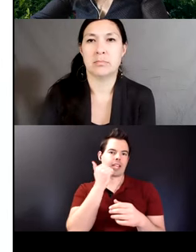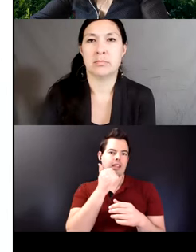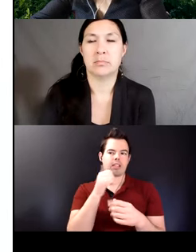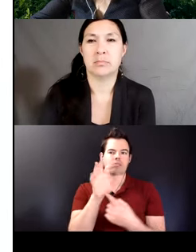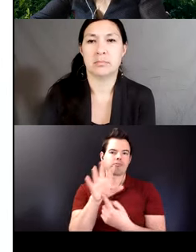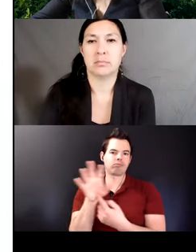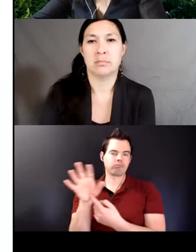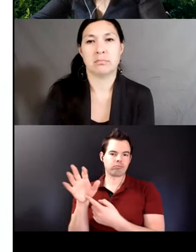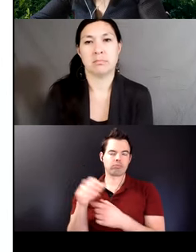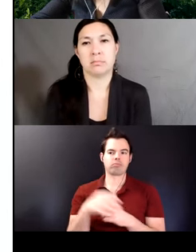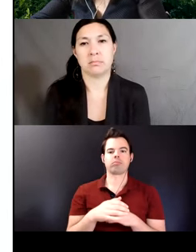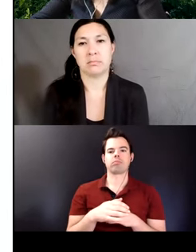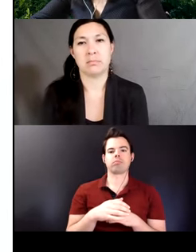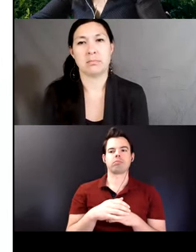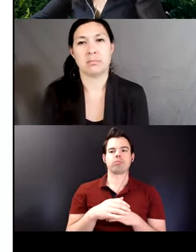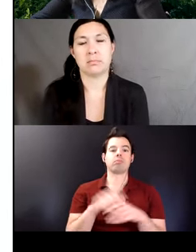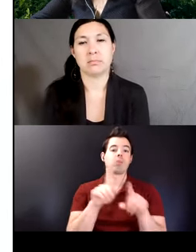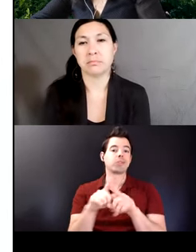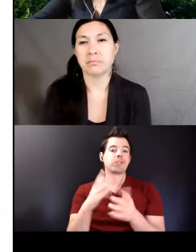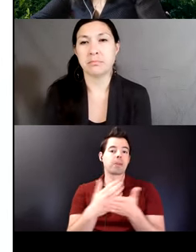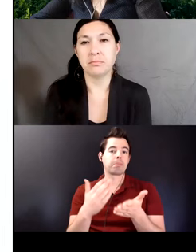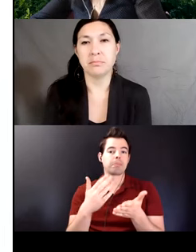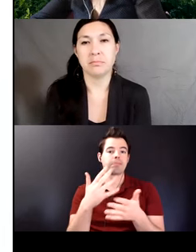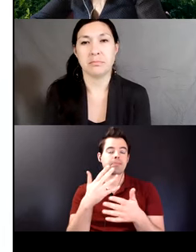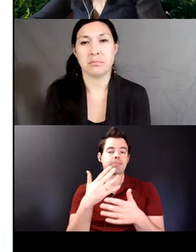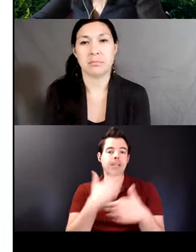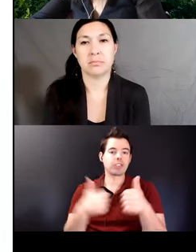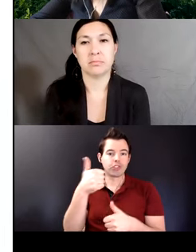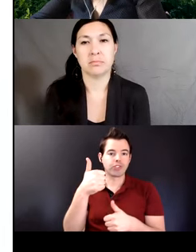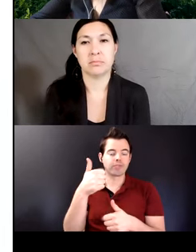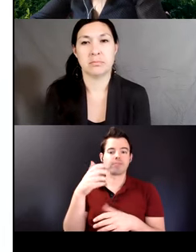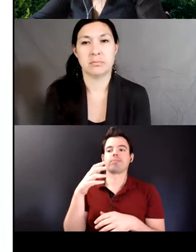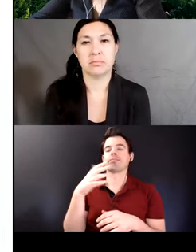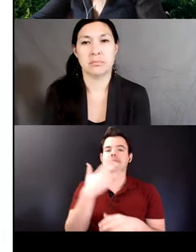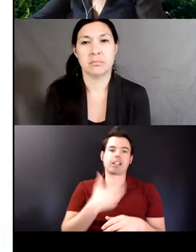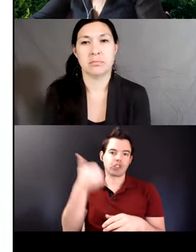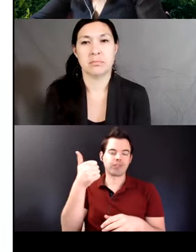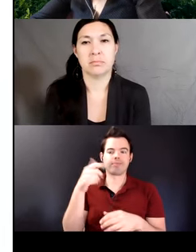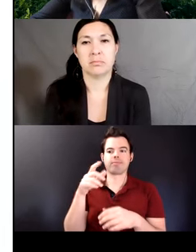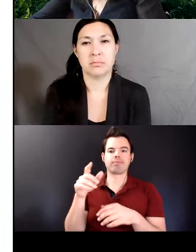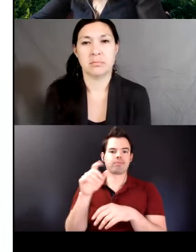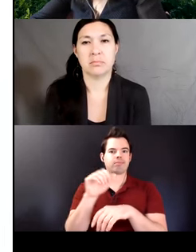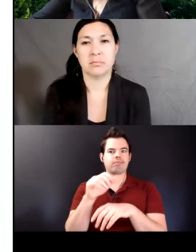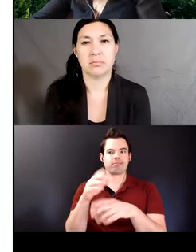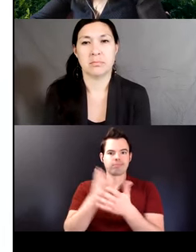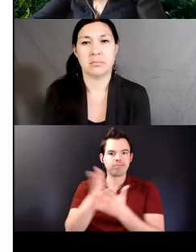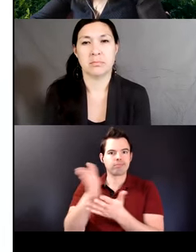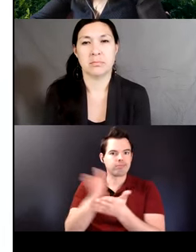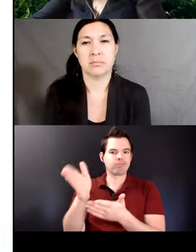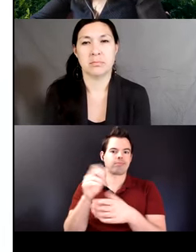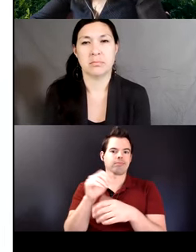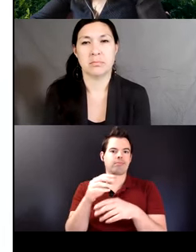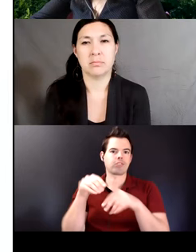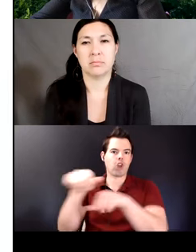document elders working the land here's another example of one of my consultants working the land when potato plantations are growing